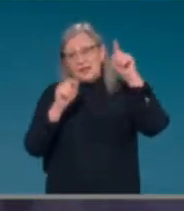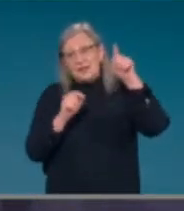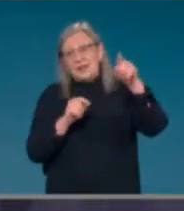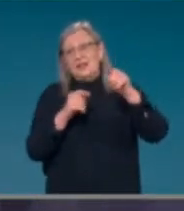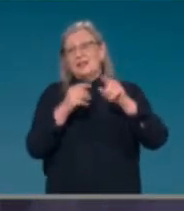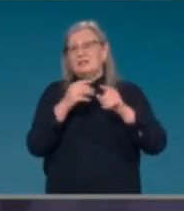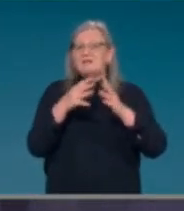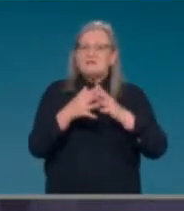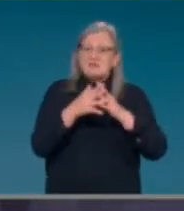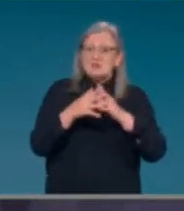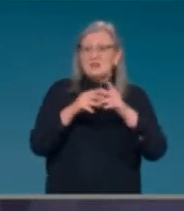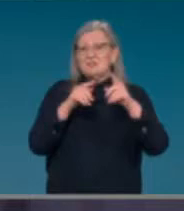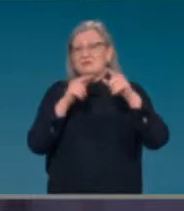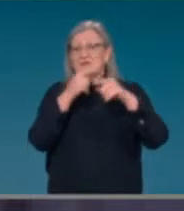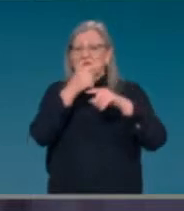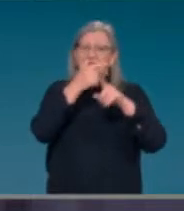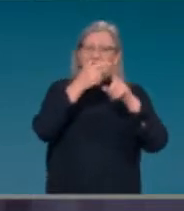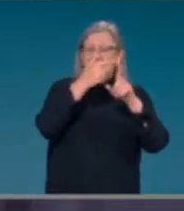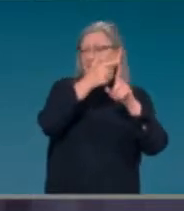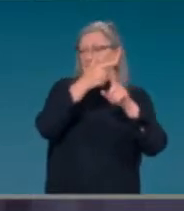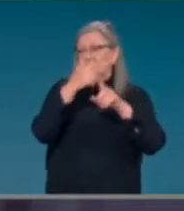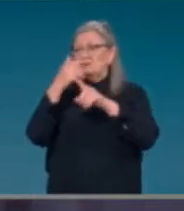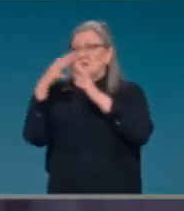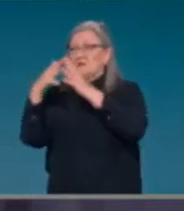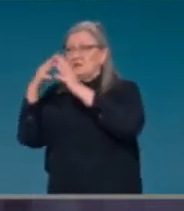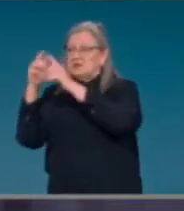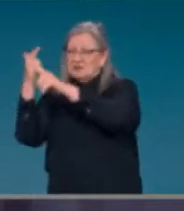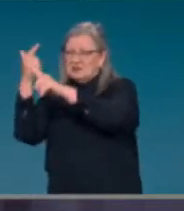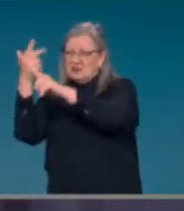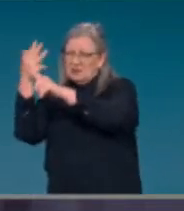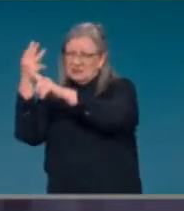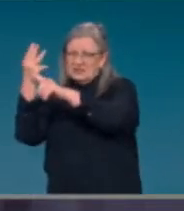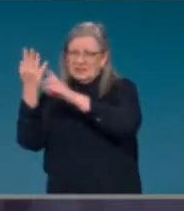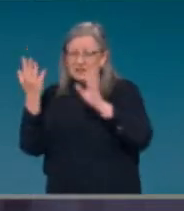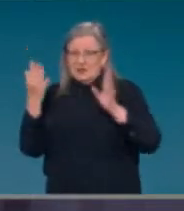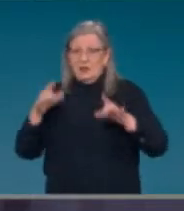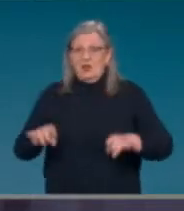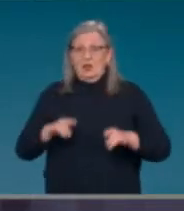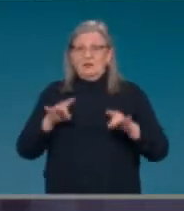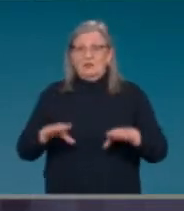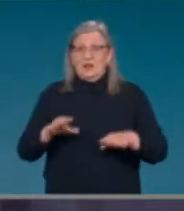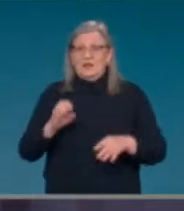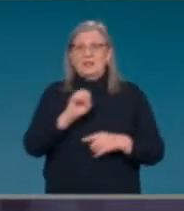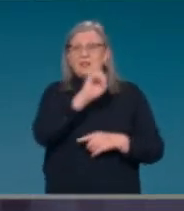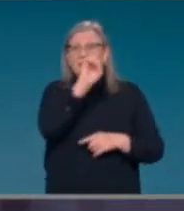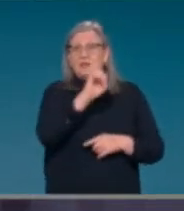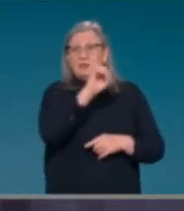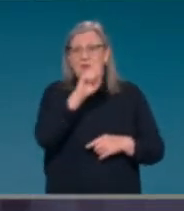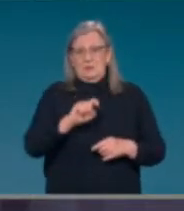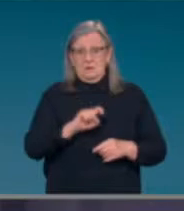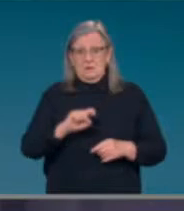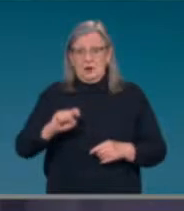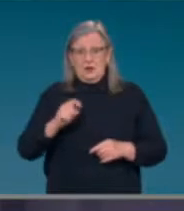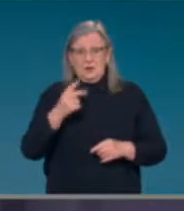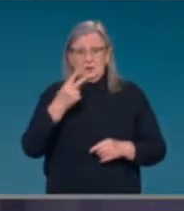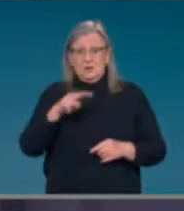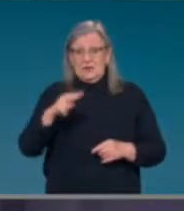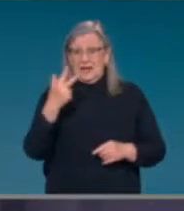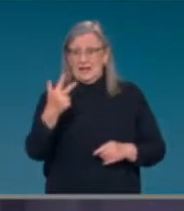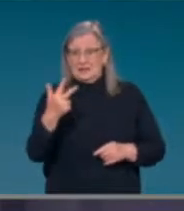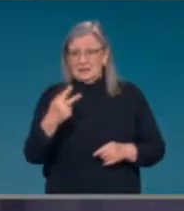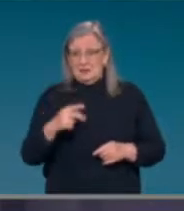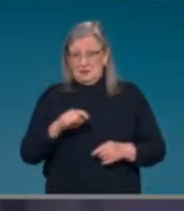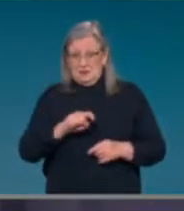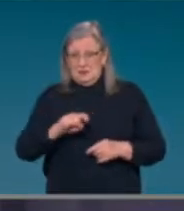I stand to be corrected. And then Australia and the EU are at minus 20.8 and minus 21. So we're almost identical in our